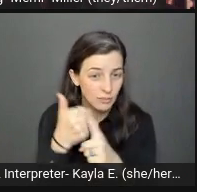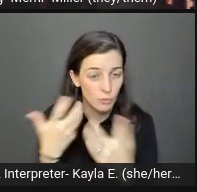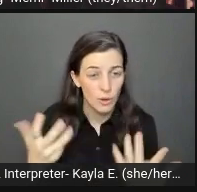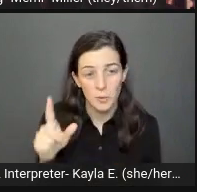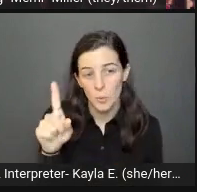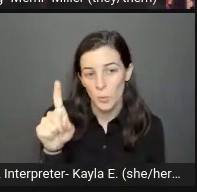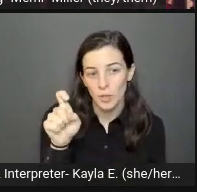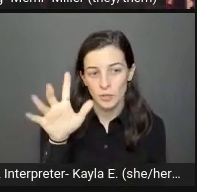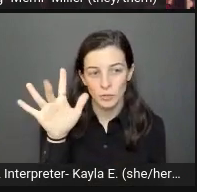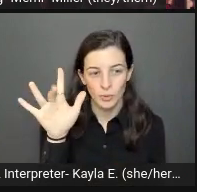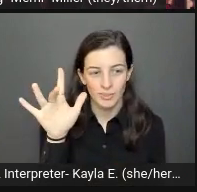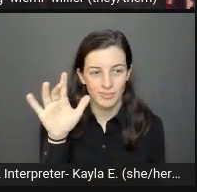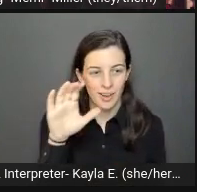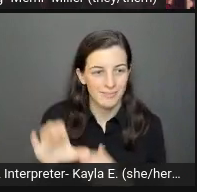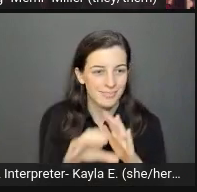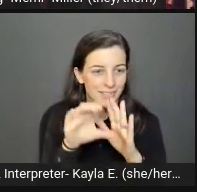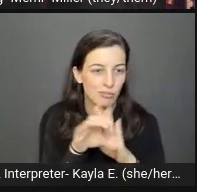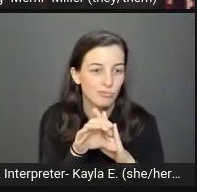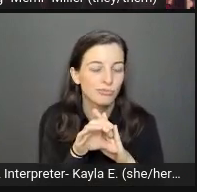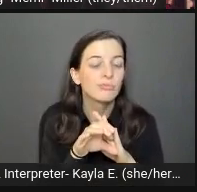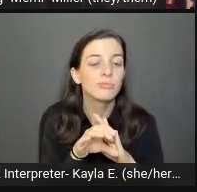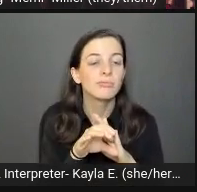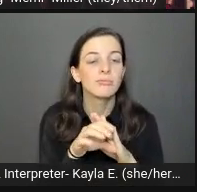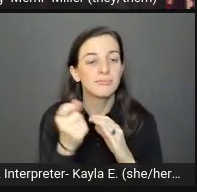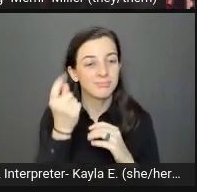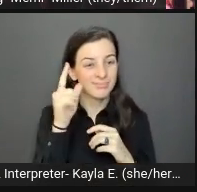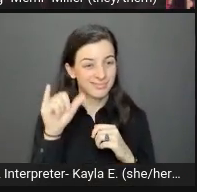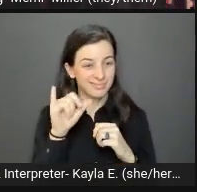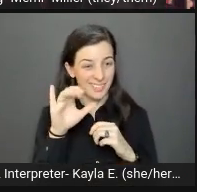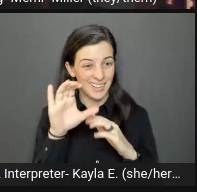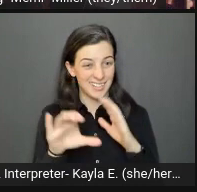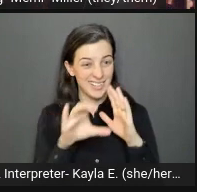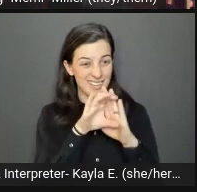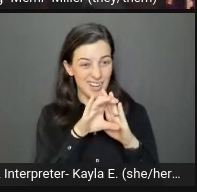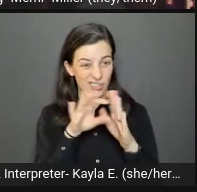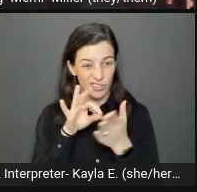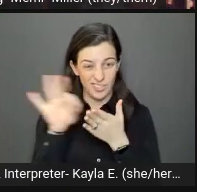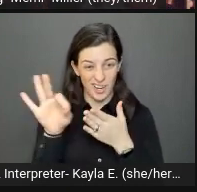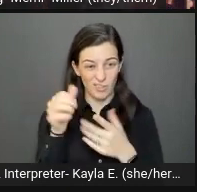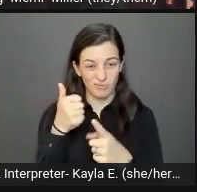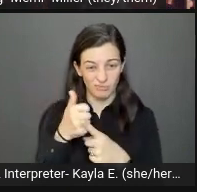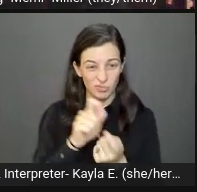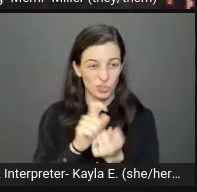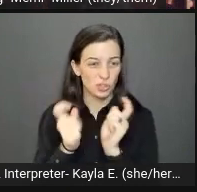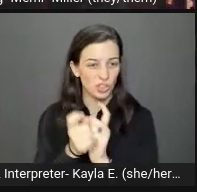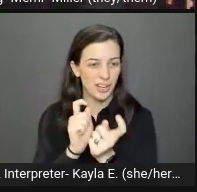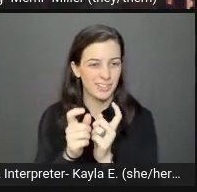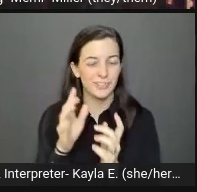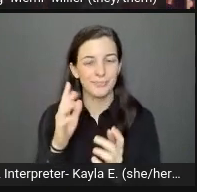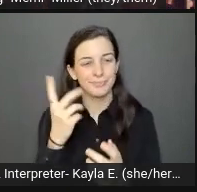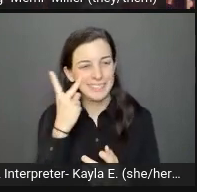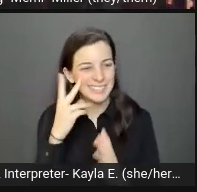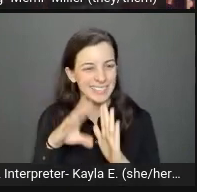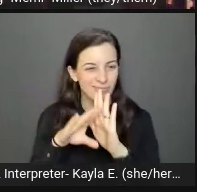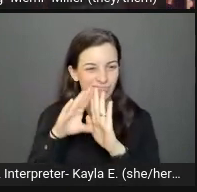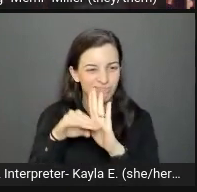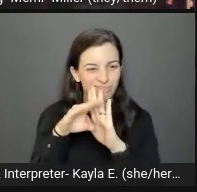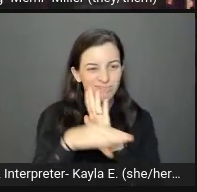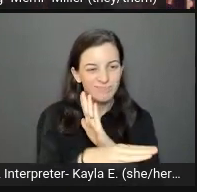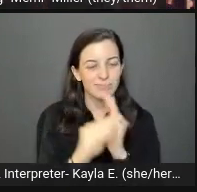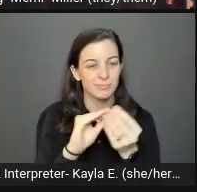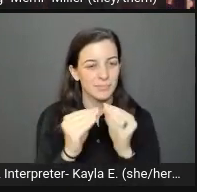The character count actually kind of changes all the time. Anytime you Google ideal character count, it kind of changes, shifts all the time.